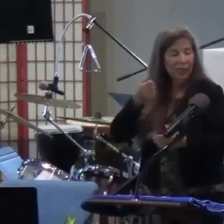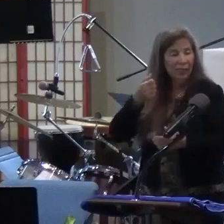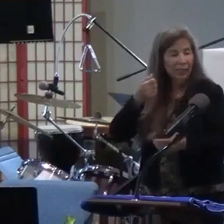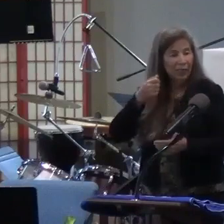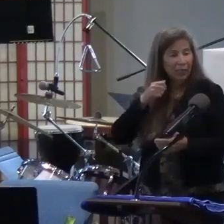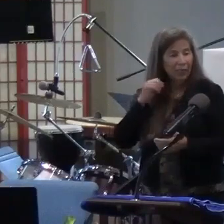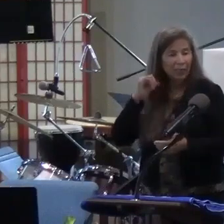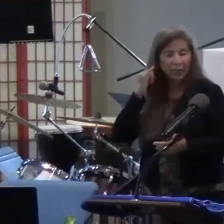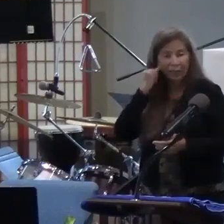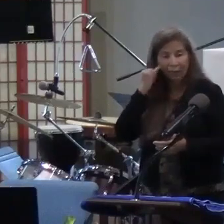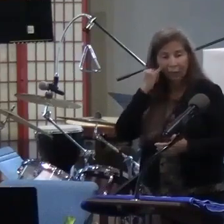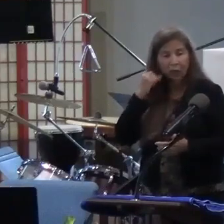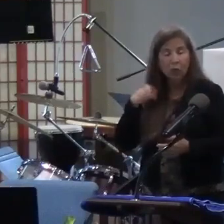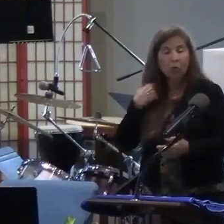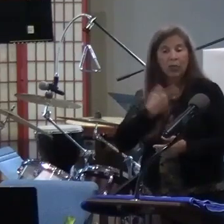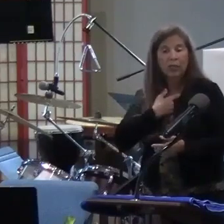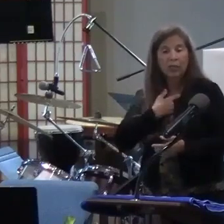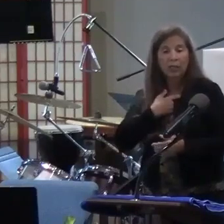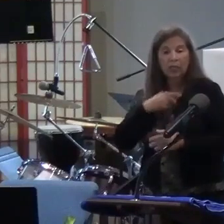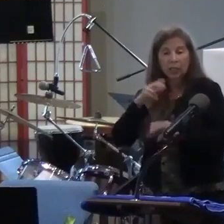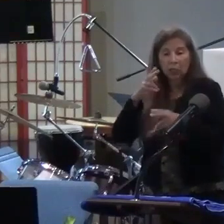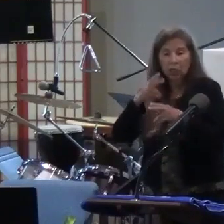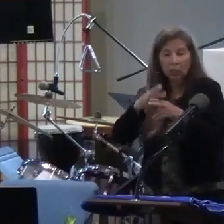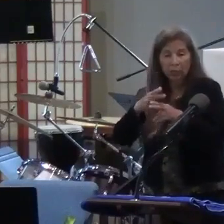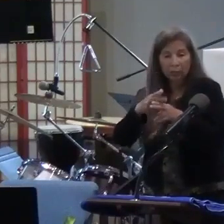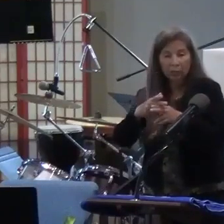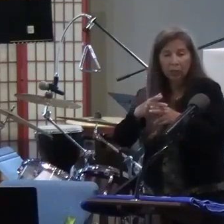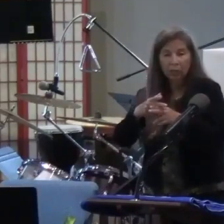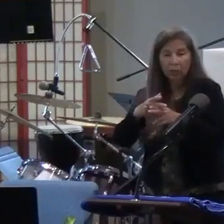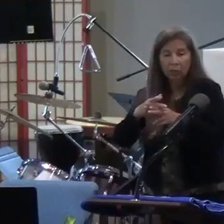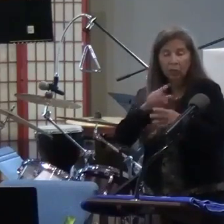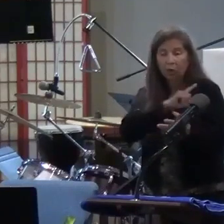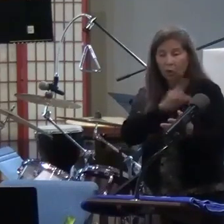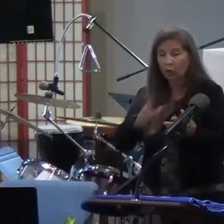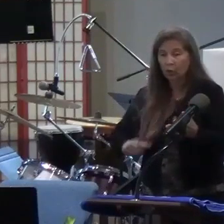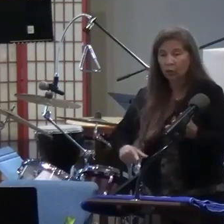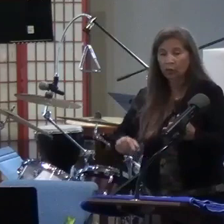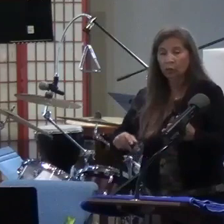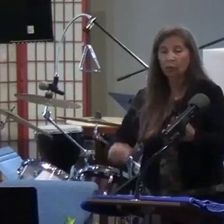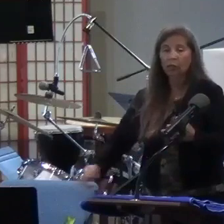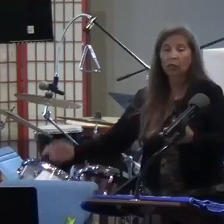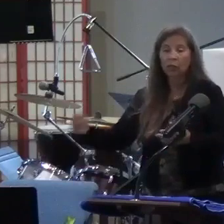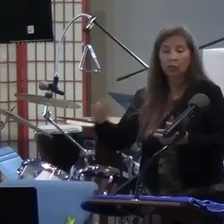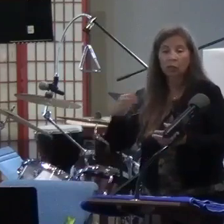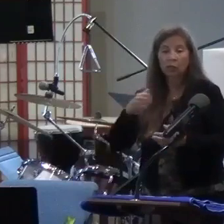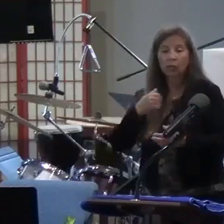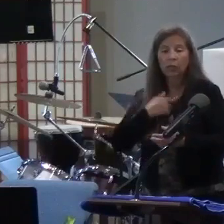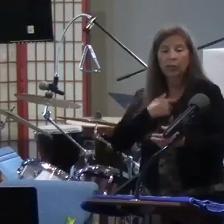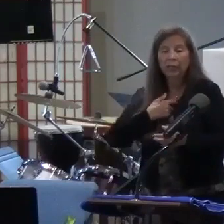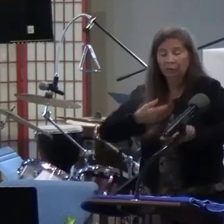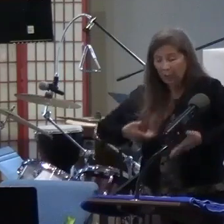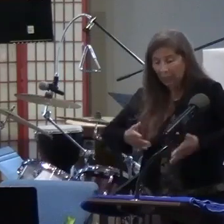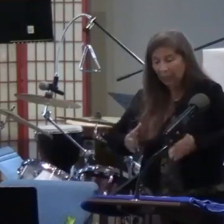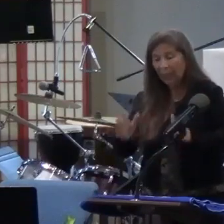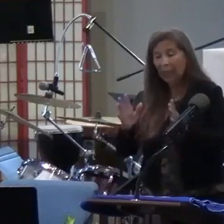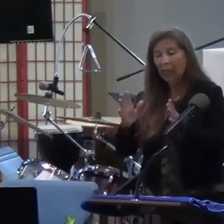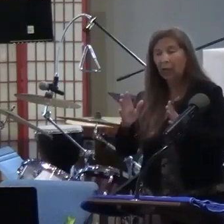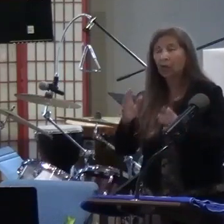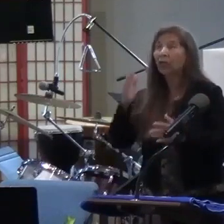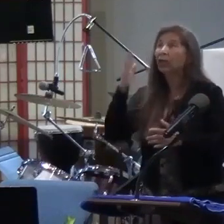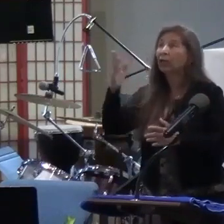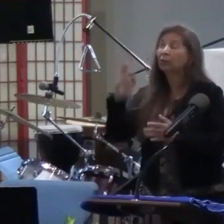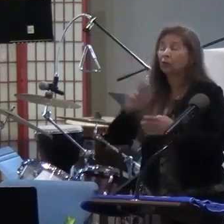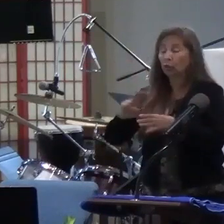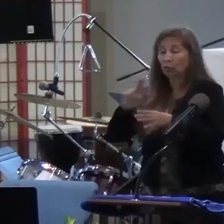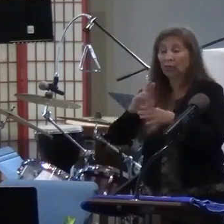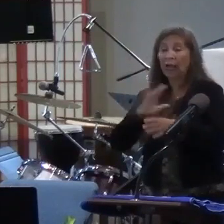are truly calling him Lord, it means as much as we don't have to wish it or want it or care to have it, we have to allow him to use our lives